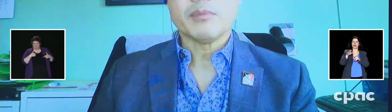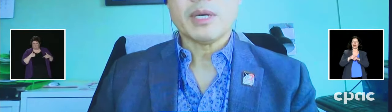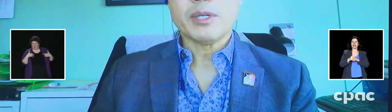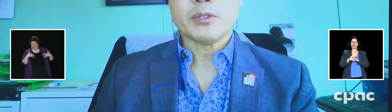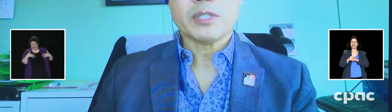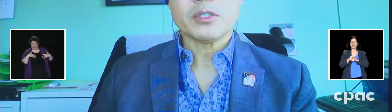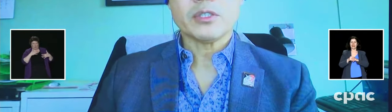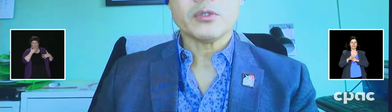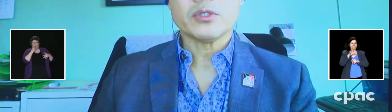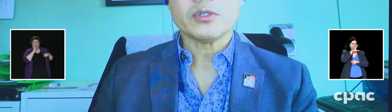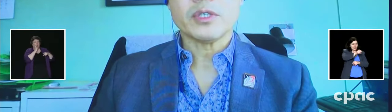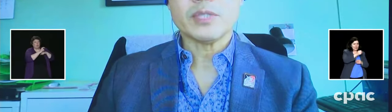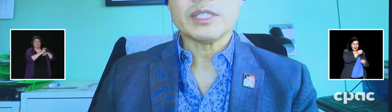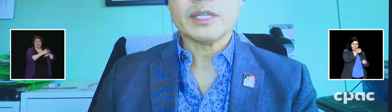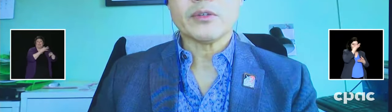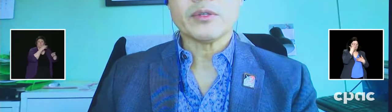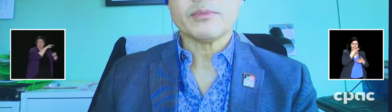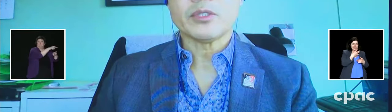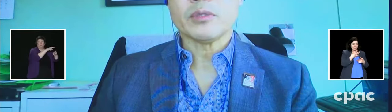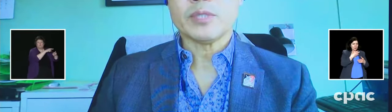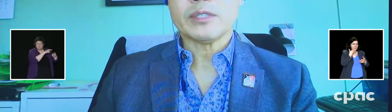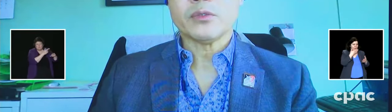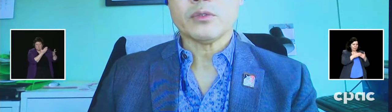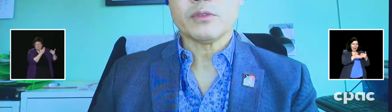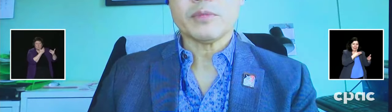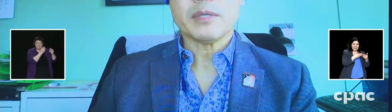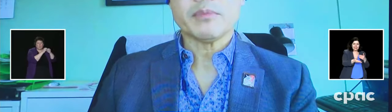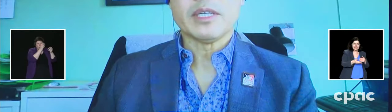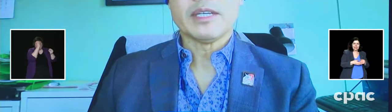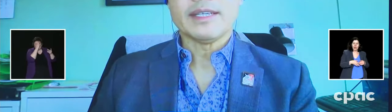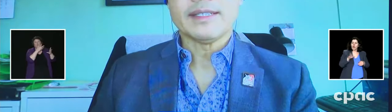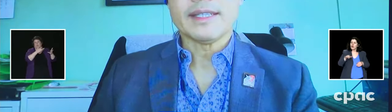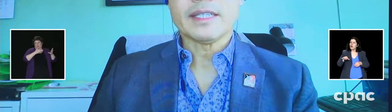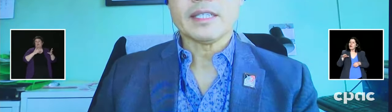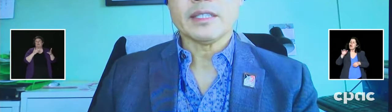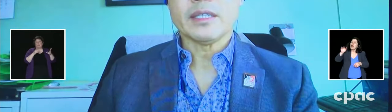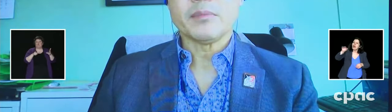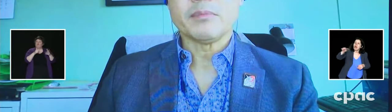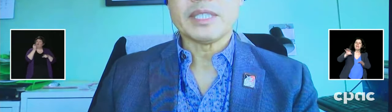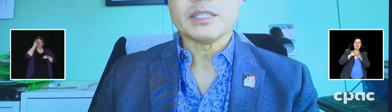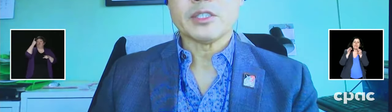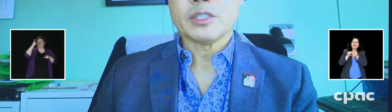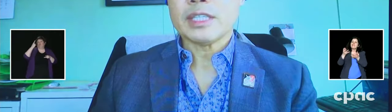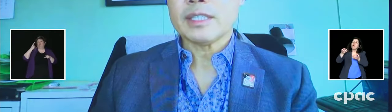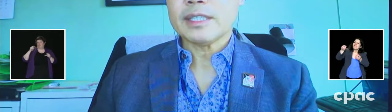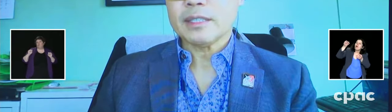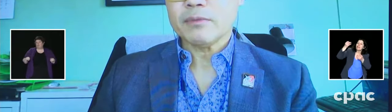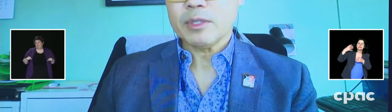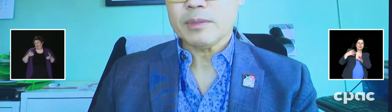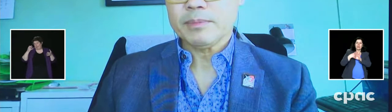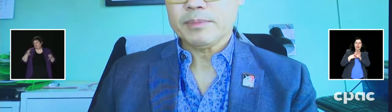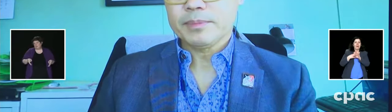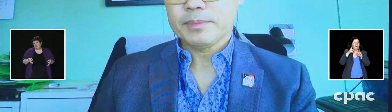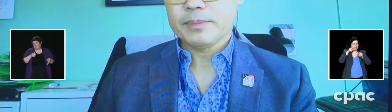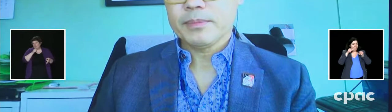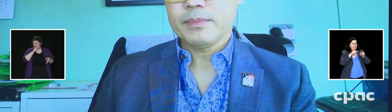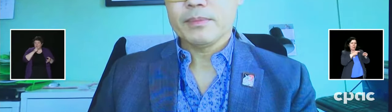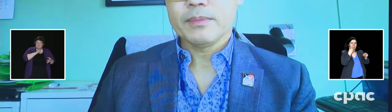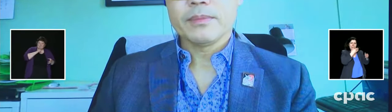about their concerns so that we can air them, so that we can learn from them and they can make decisions that they can live with.